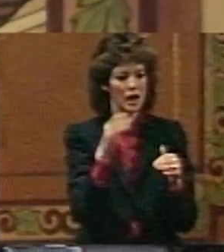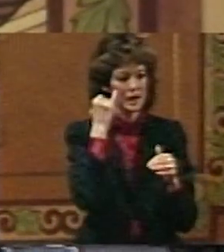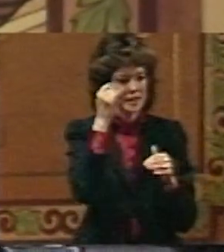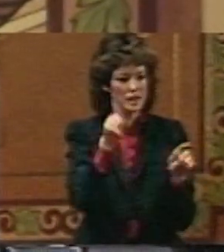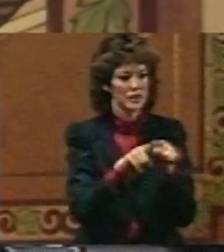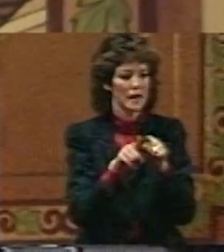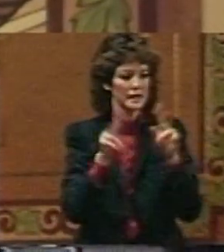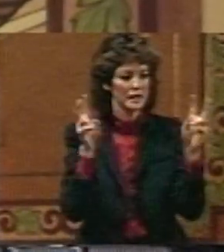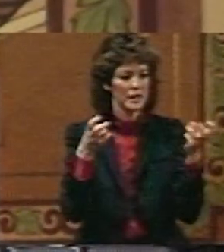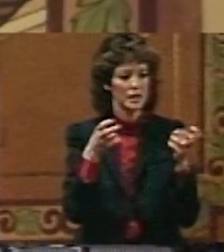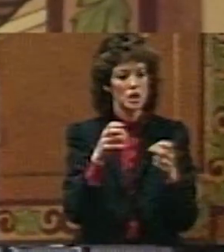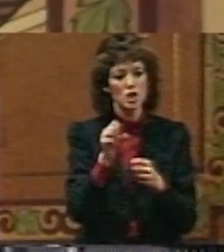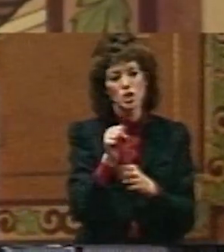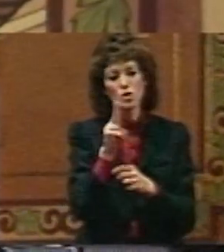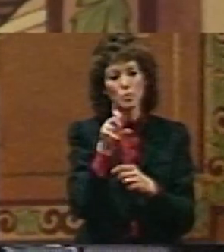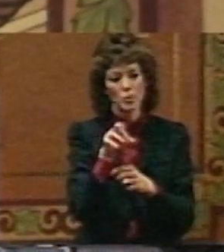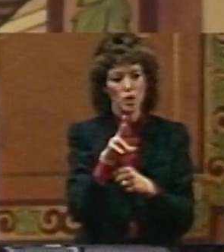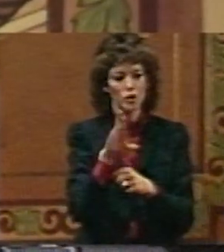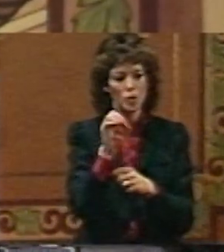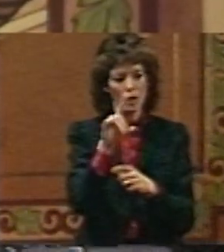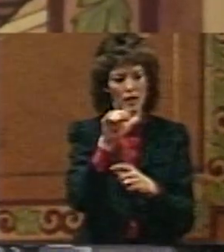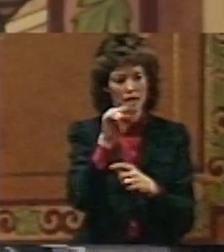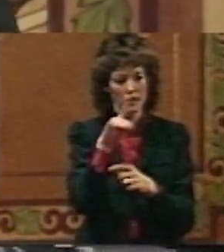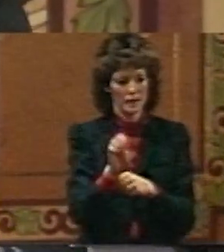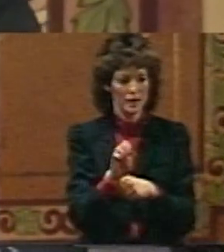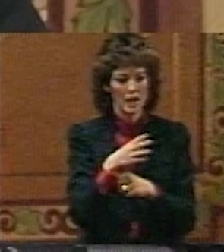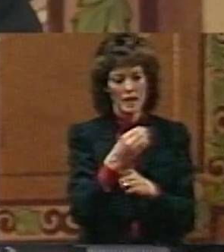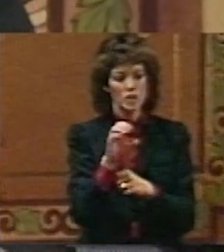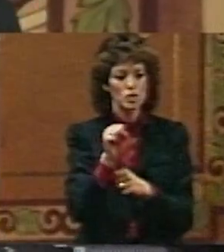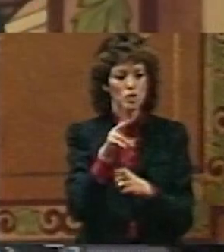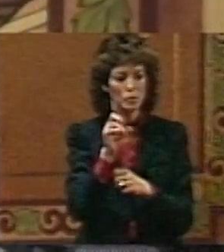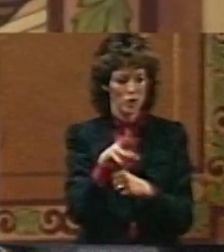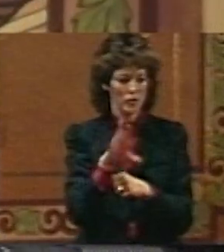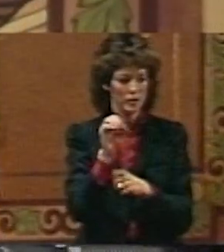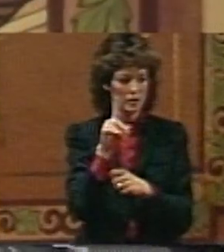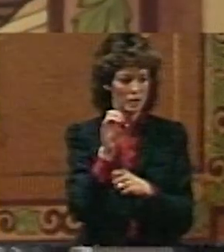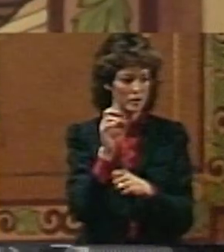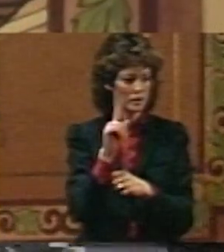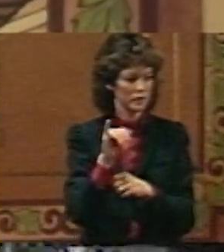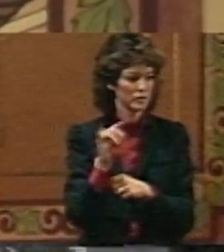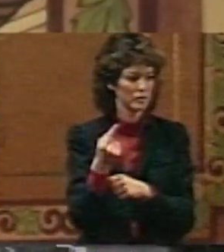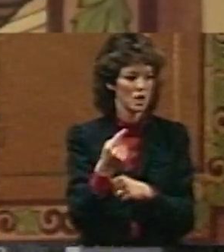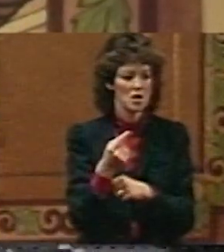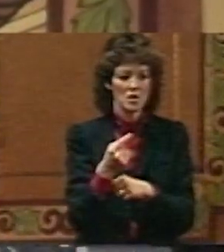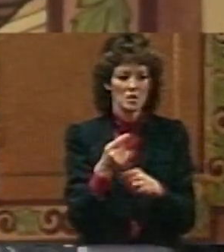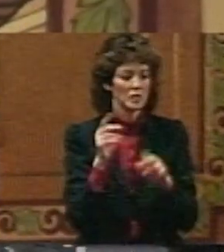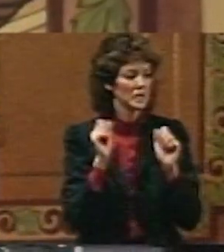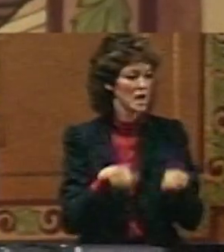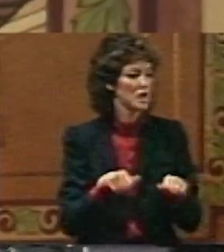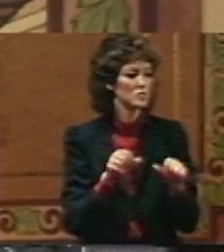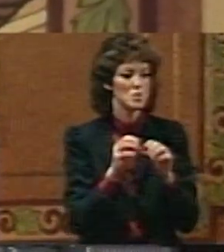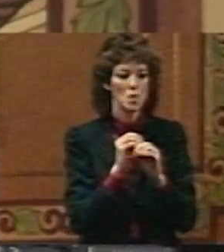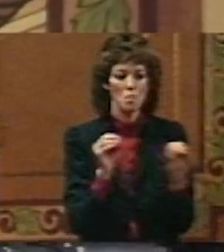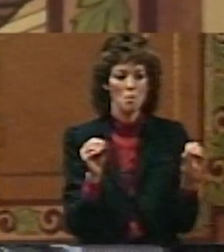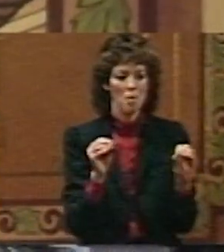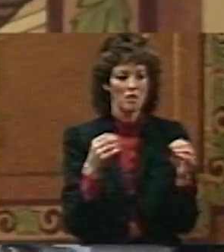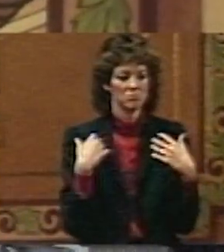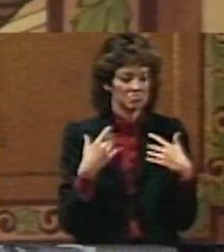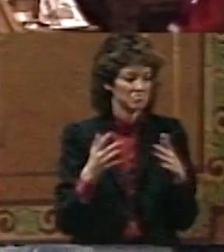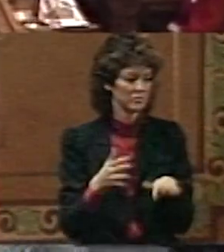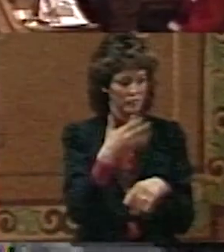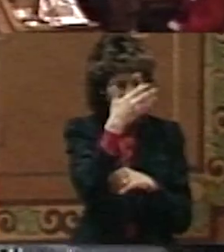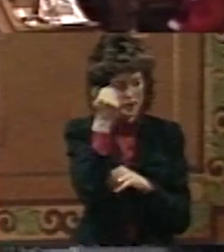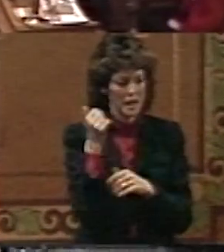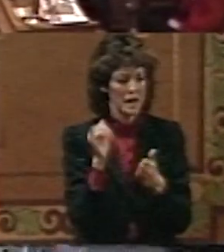the super collider, superconductor. I believe that those are things that we can no longer shrug off as being opportunities that South